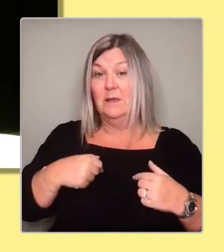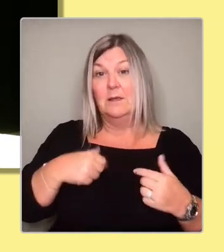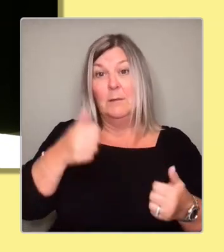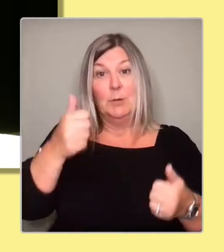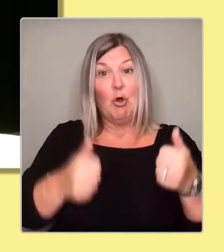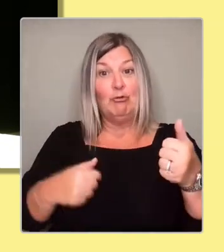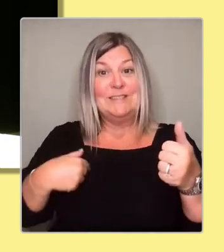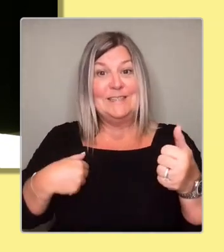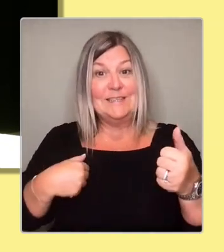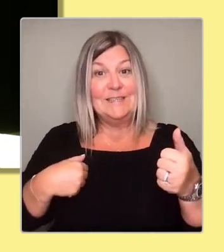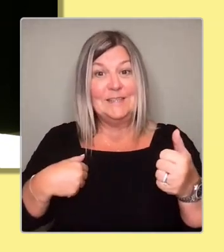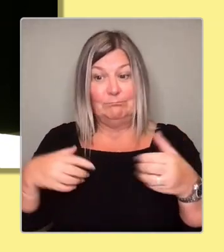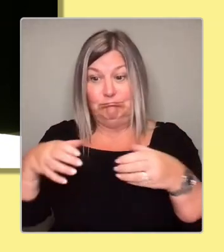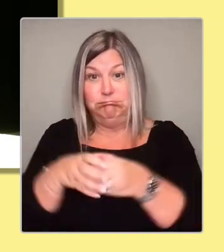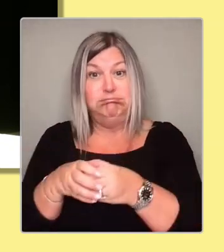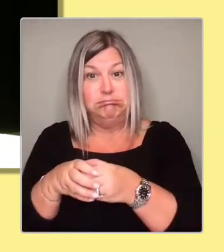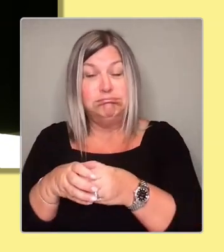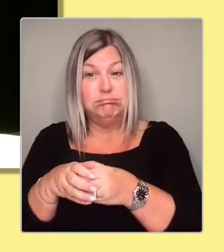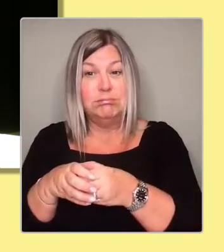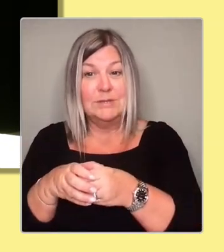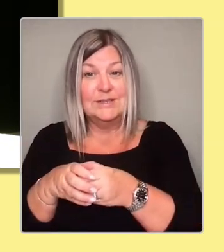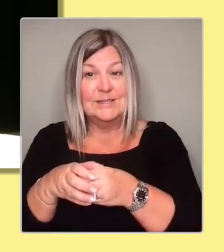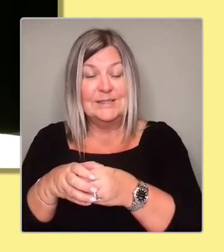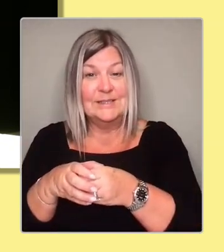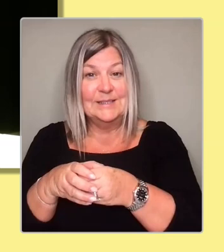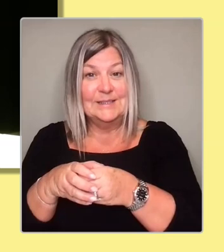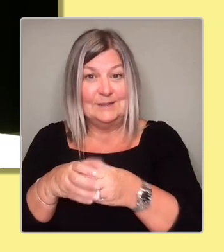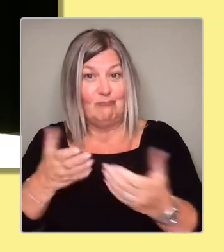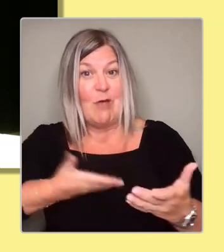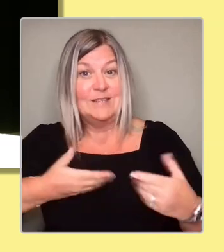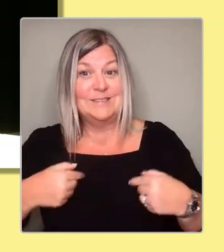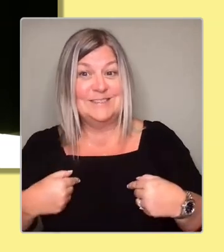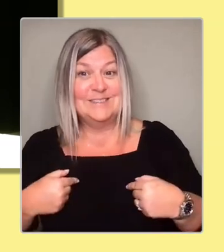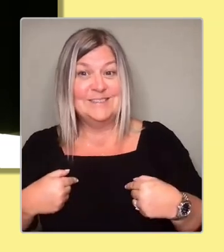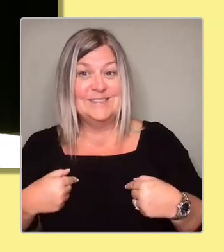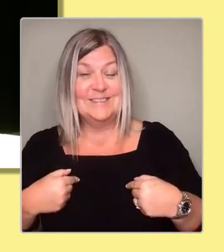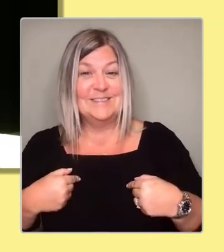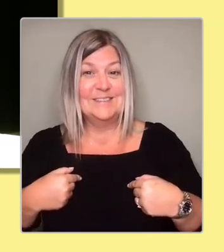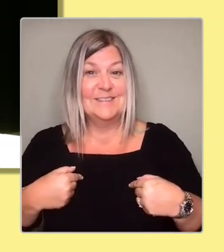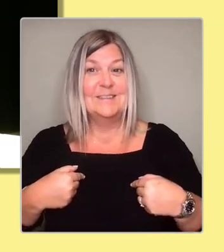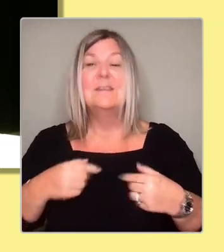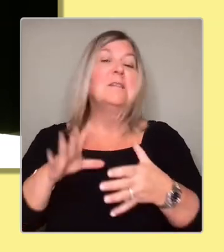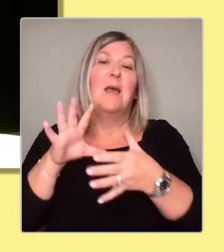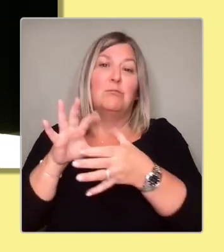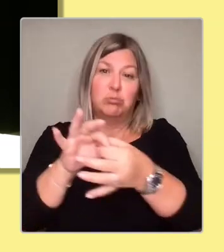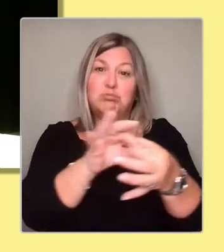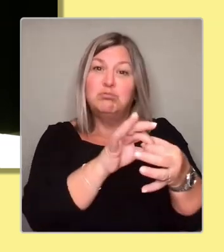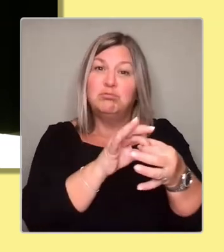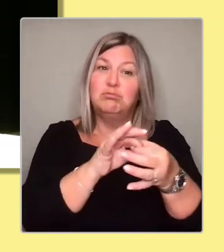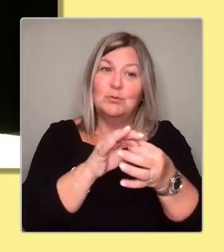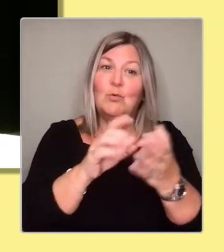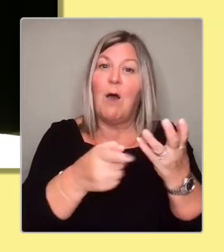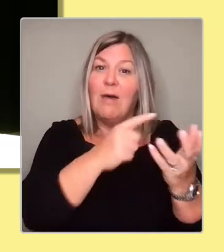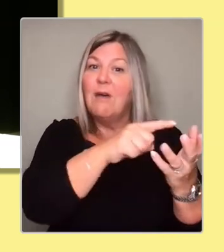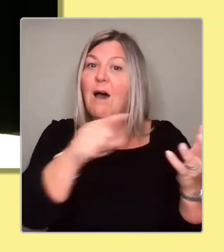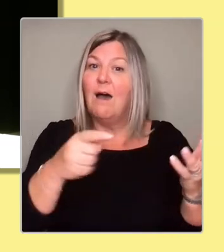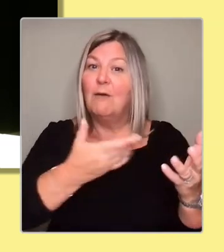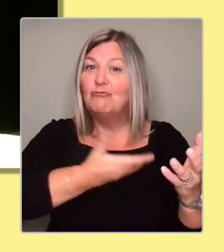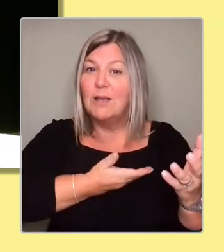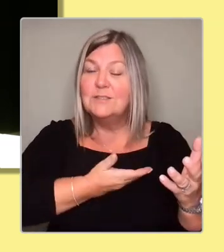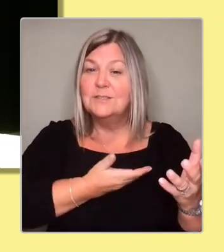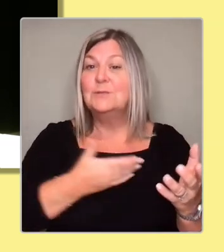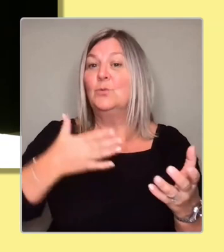My rights don't live in a vacuum. They're interconnected to everybody else's rights. And we have to have a first minister. You know,